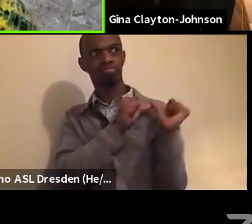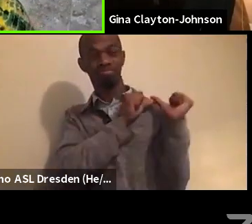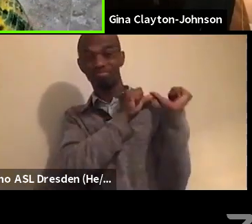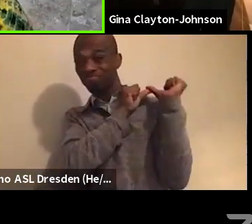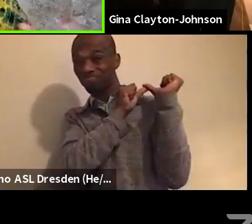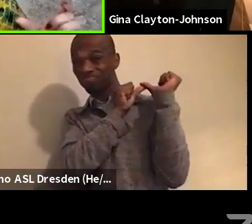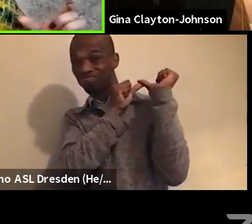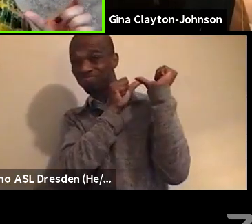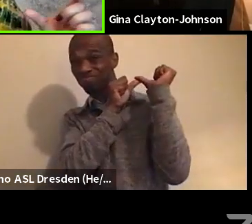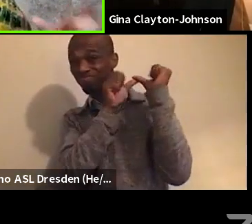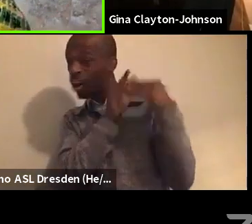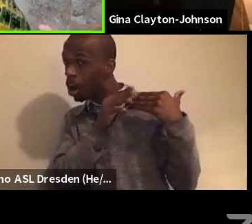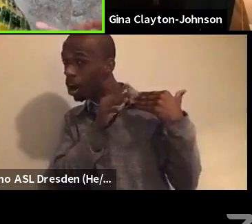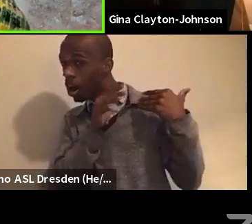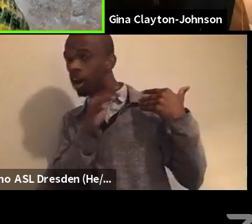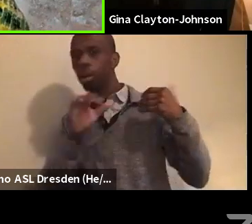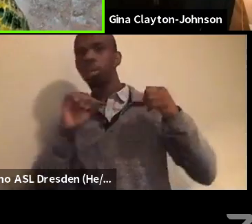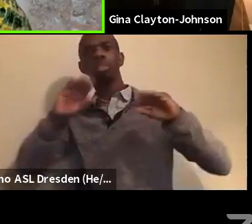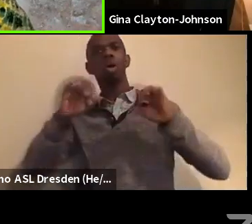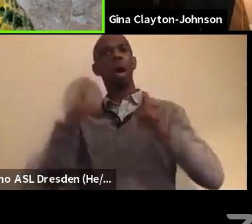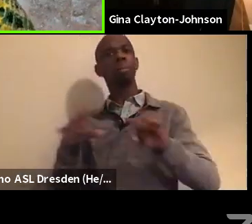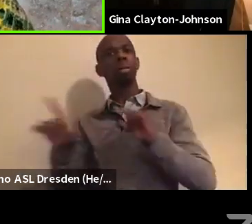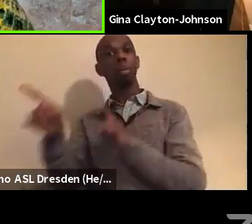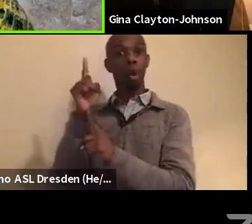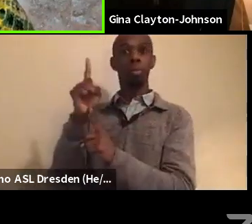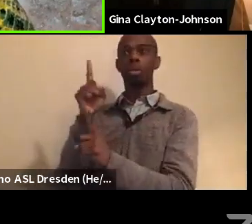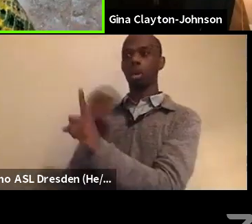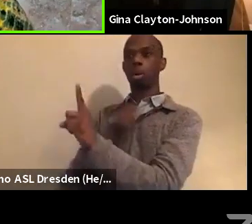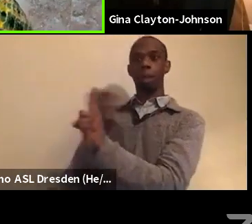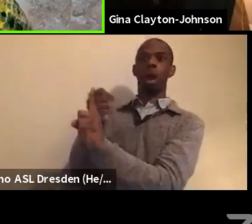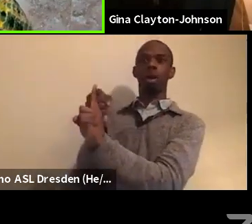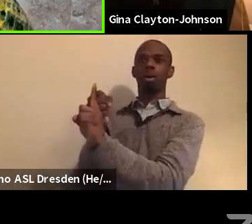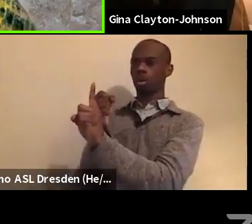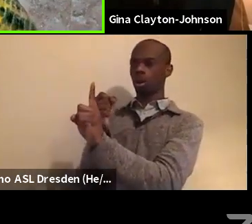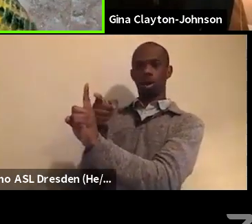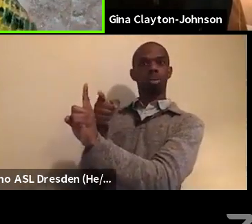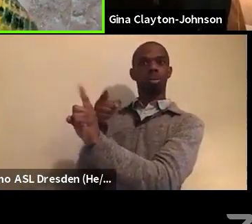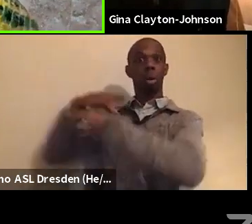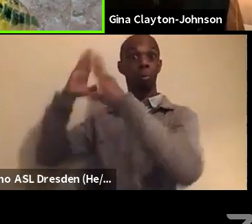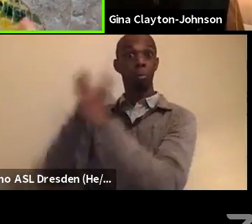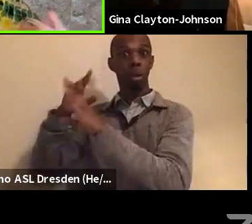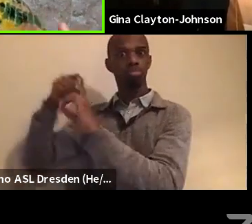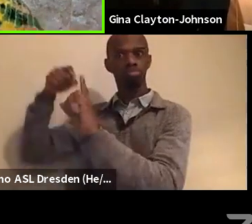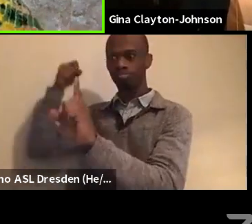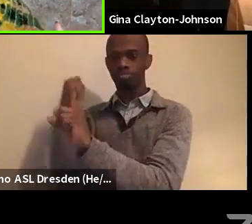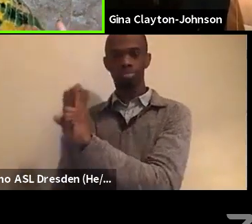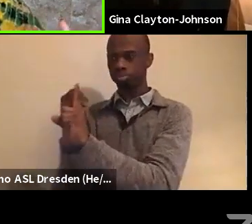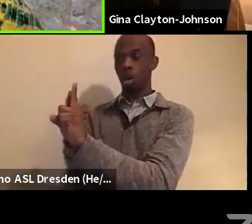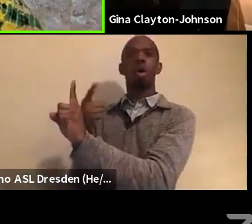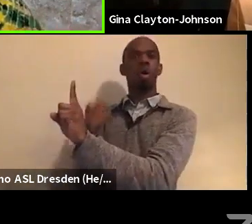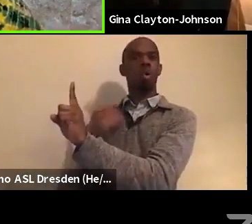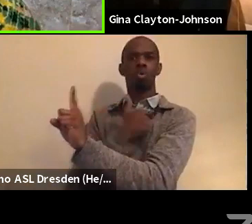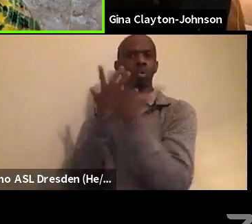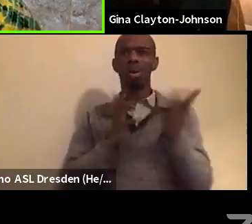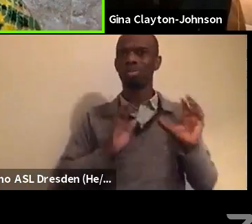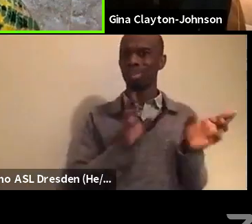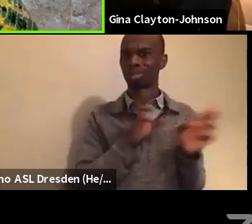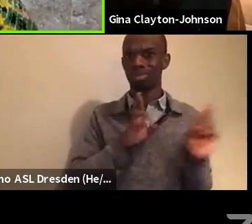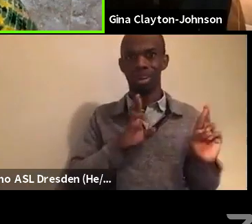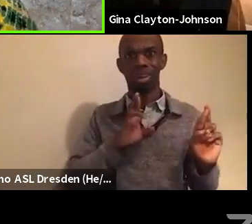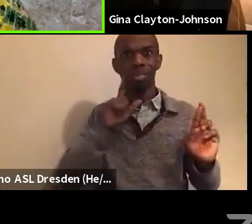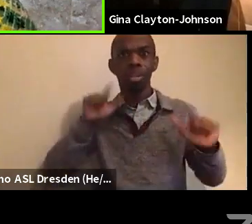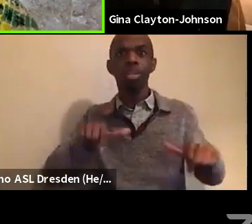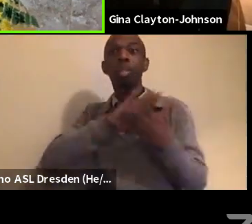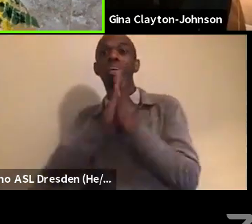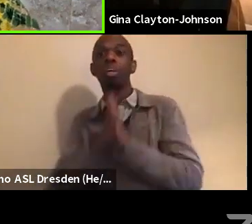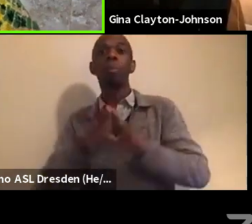in our work. And so when the moment hit, we were already organized to make it a movement. And the